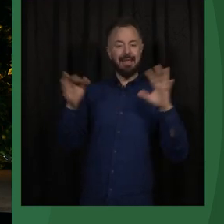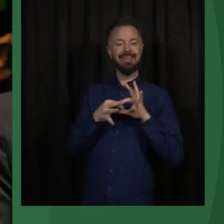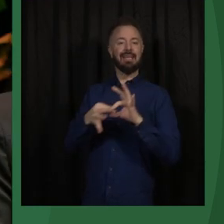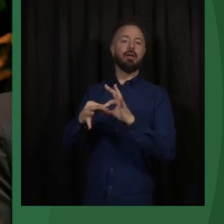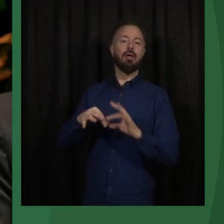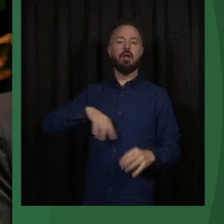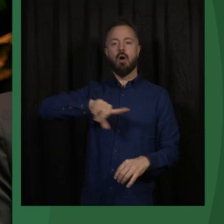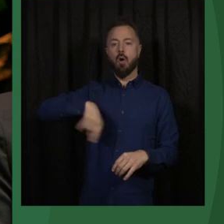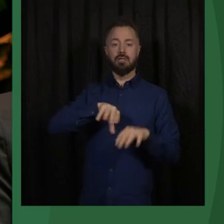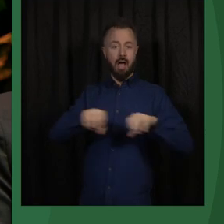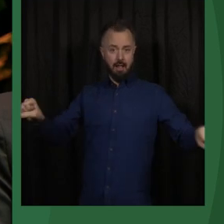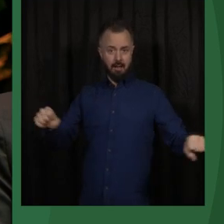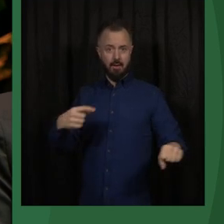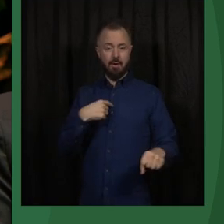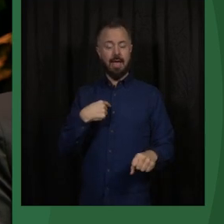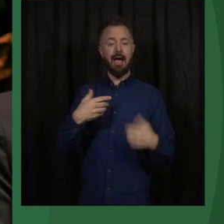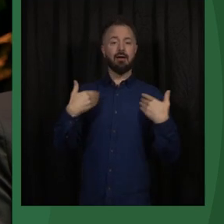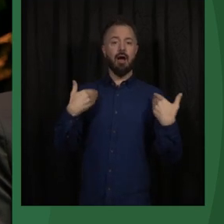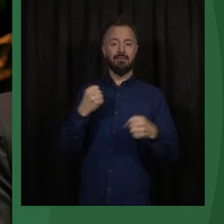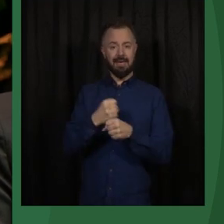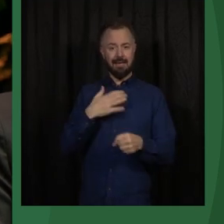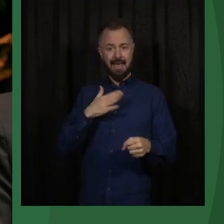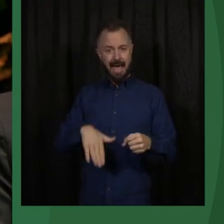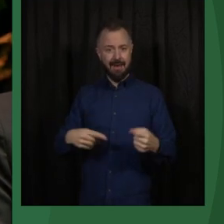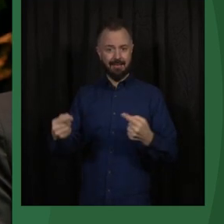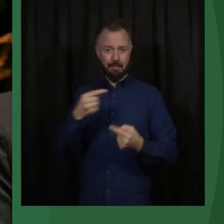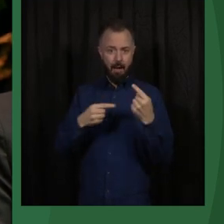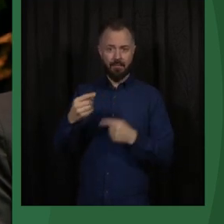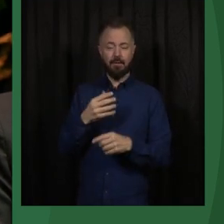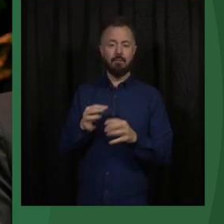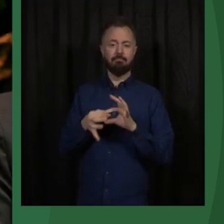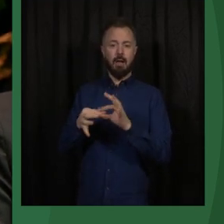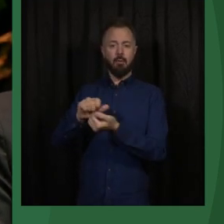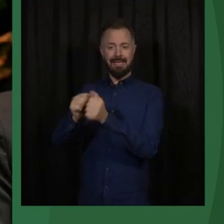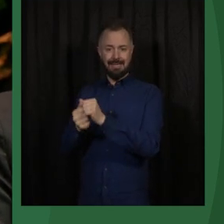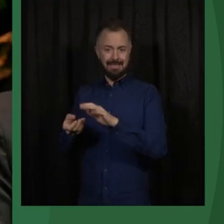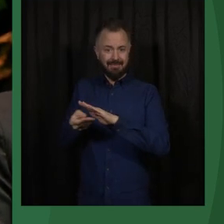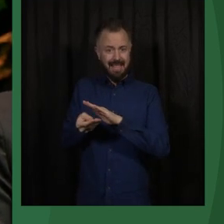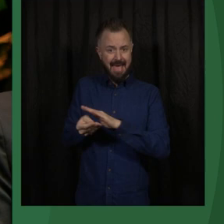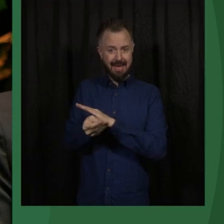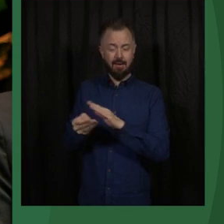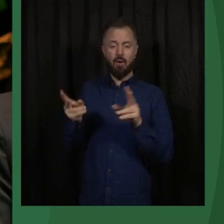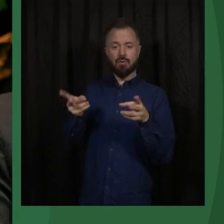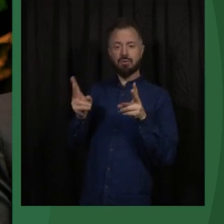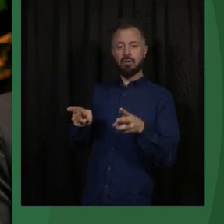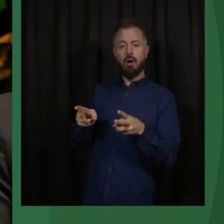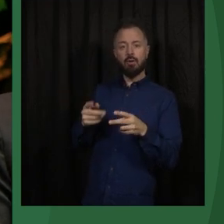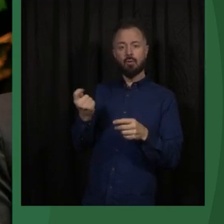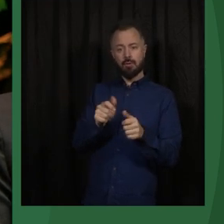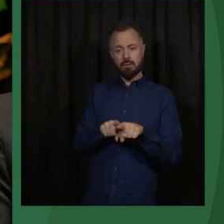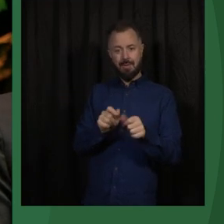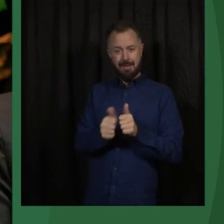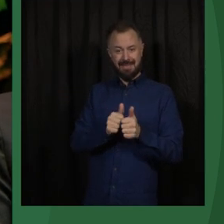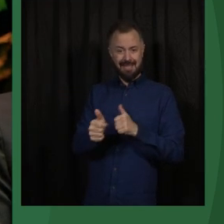I'm really happy that there's a vibrant debate on the idea of global public investment. There are some colleagues here representing that work as well.